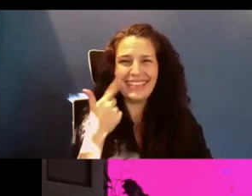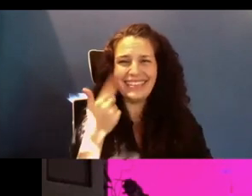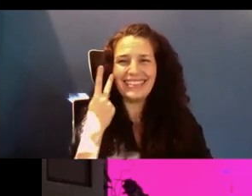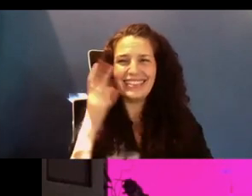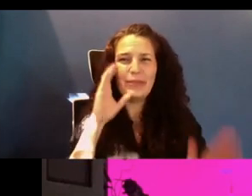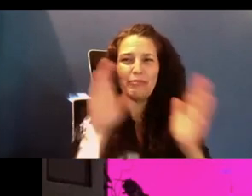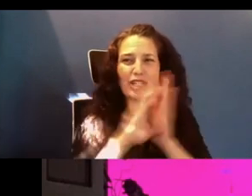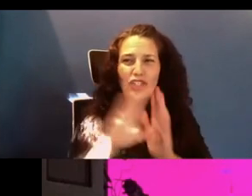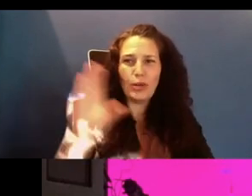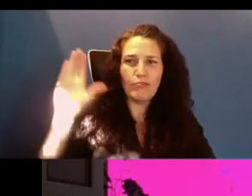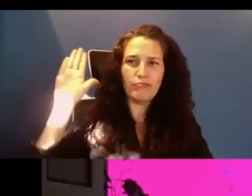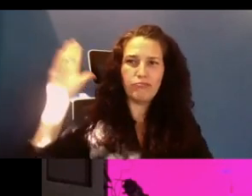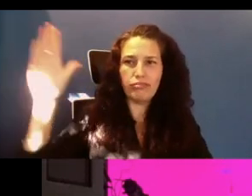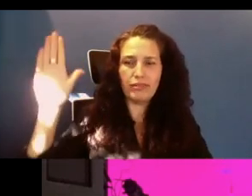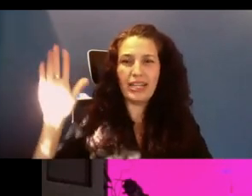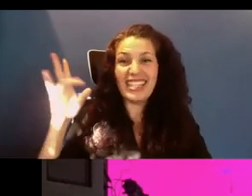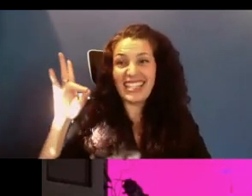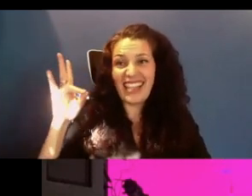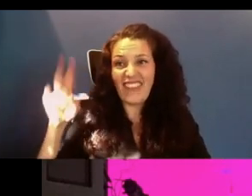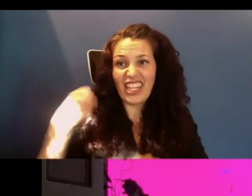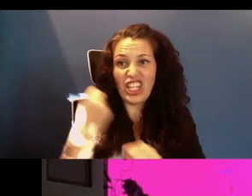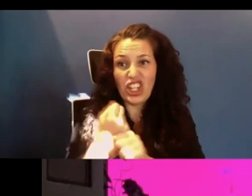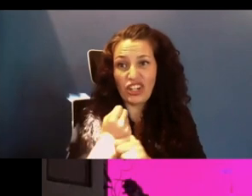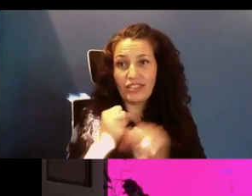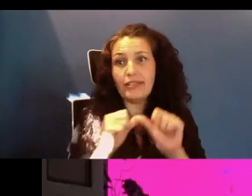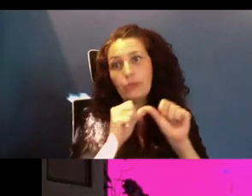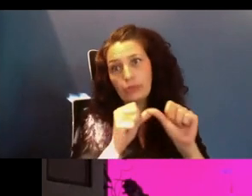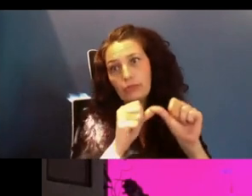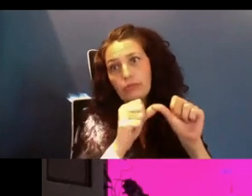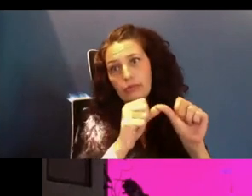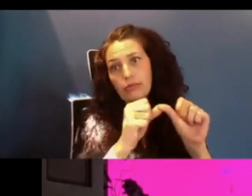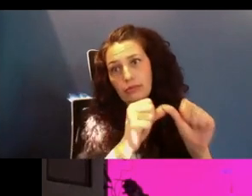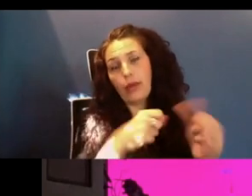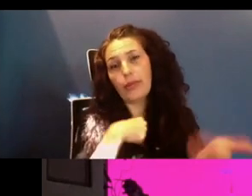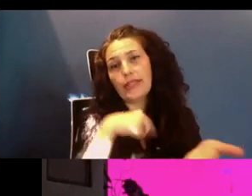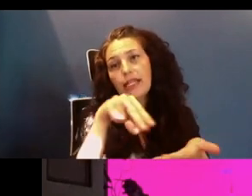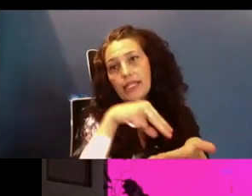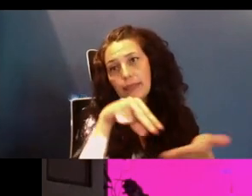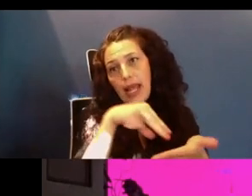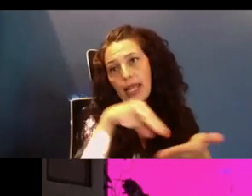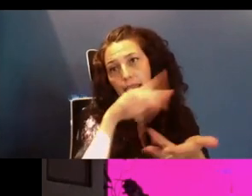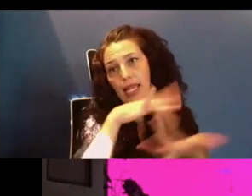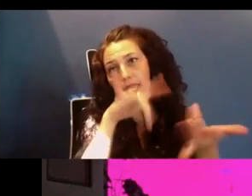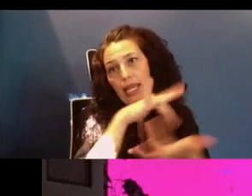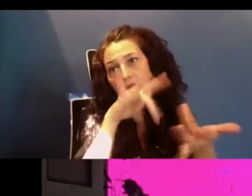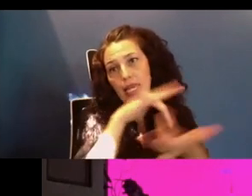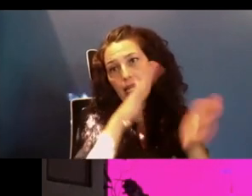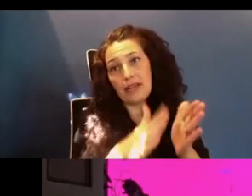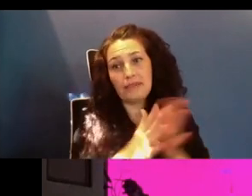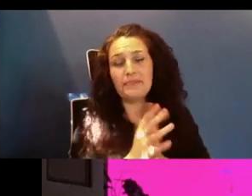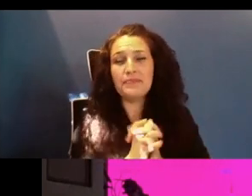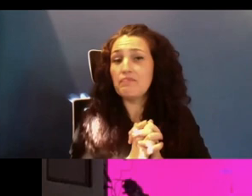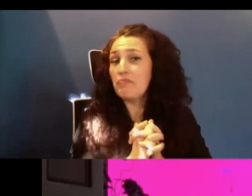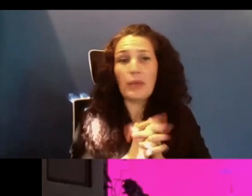dancer for Halloween seven years in a row. Like I really thought that this was going to be my life, but my mom ended up as a